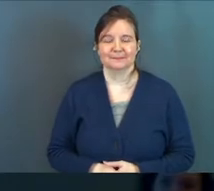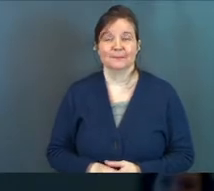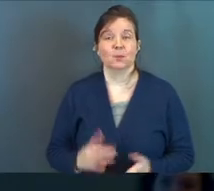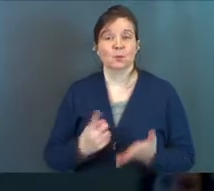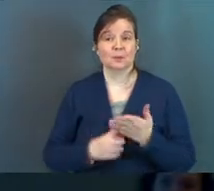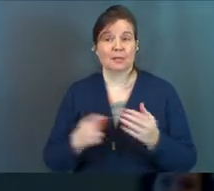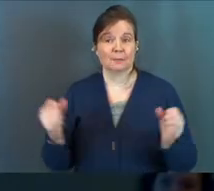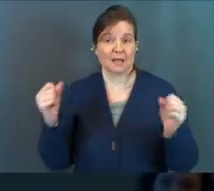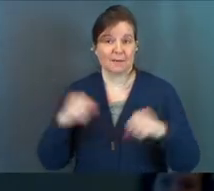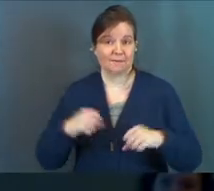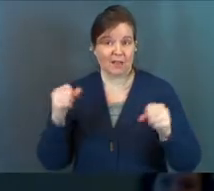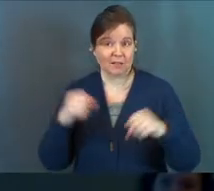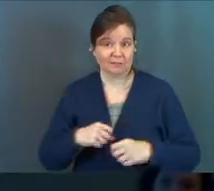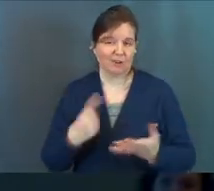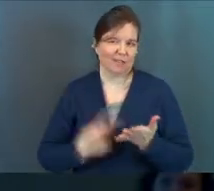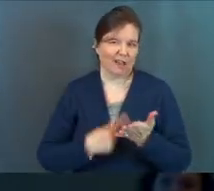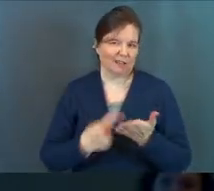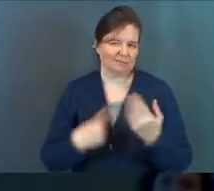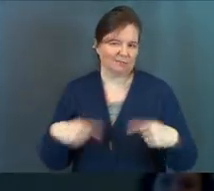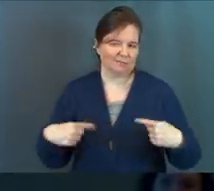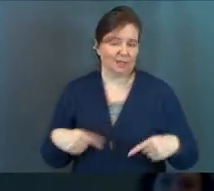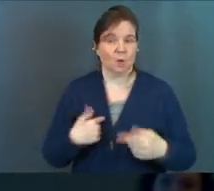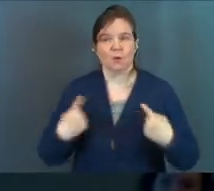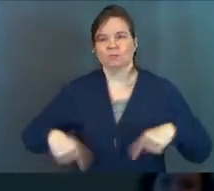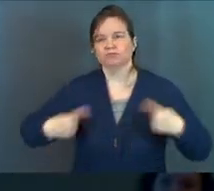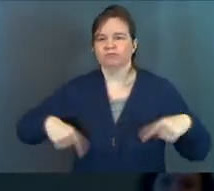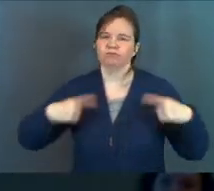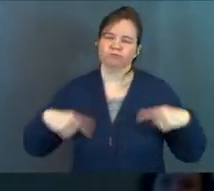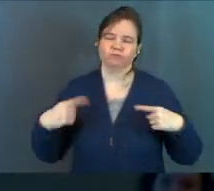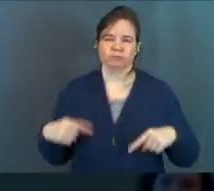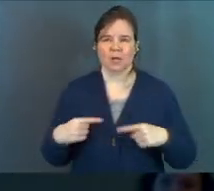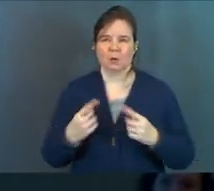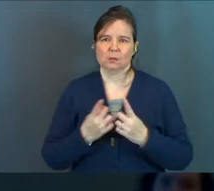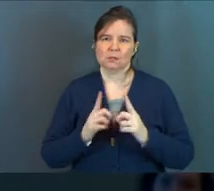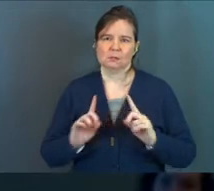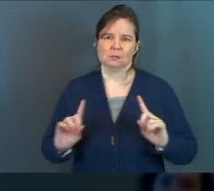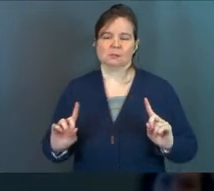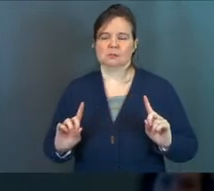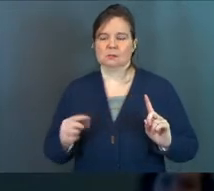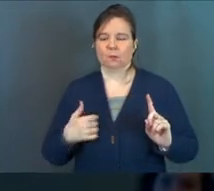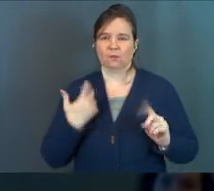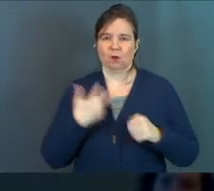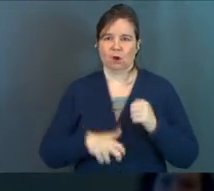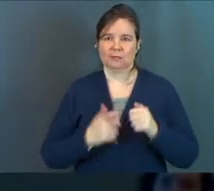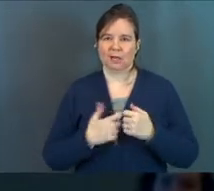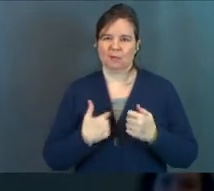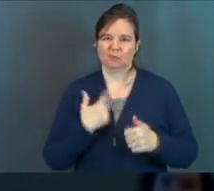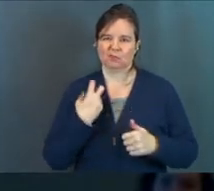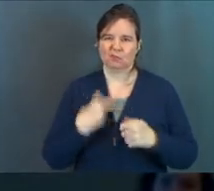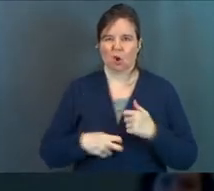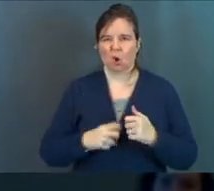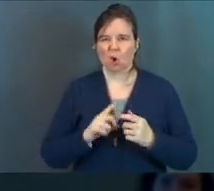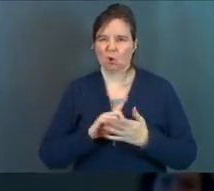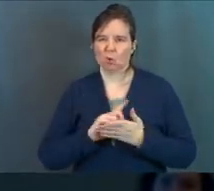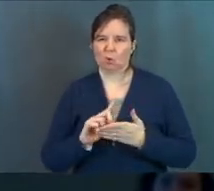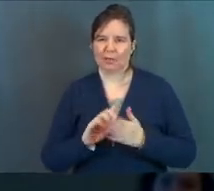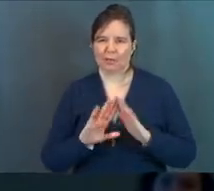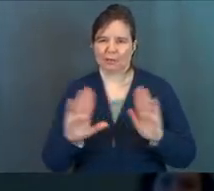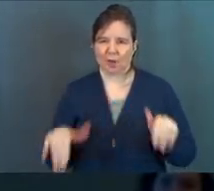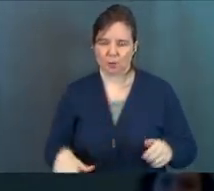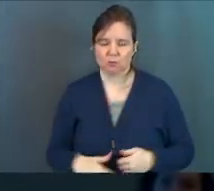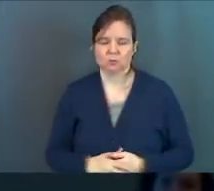We sometimes fight and we get in arguments and we go distant from each other and we have a hard time and it's a hard week in the house.